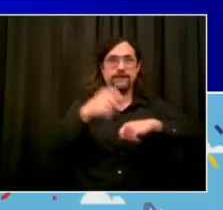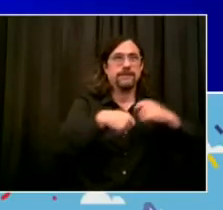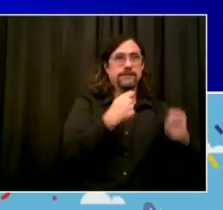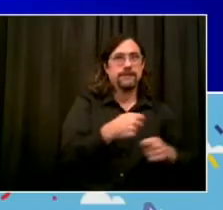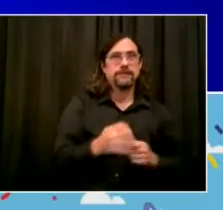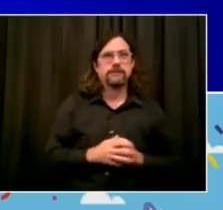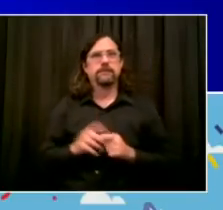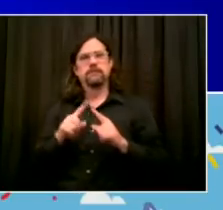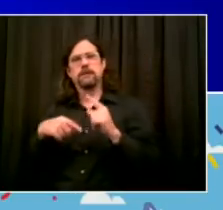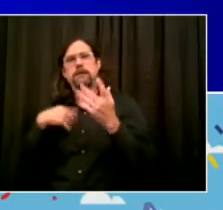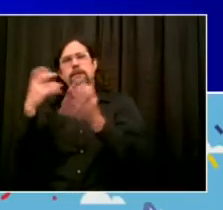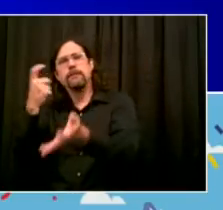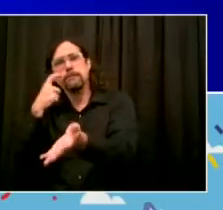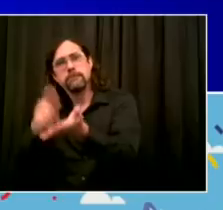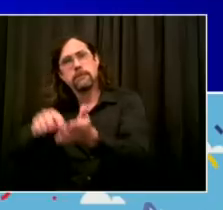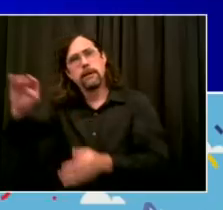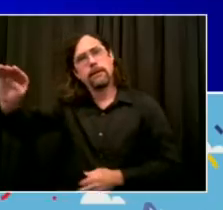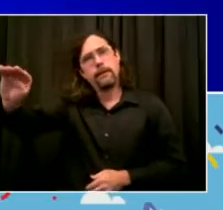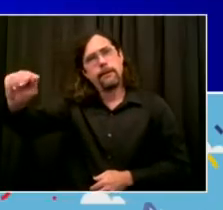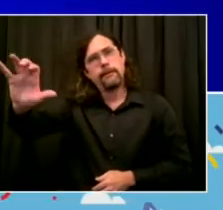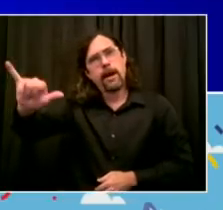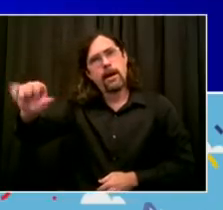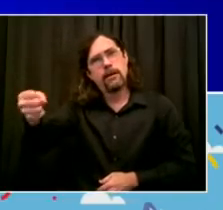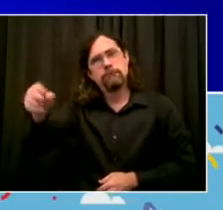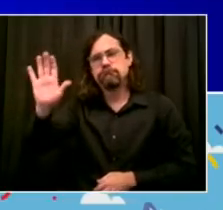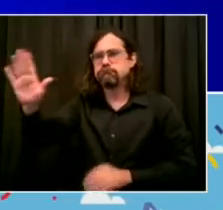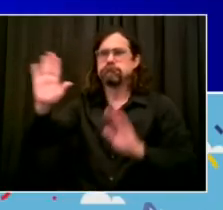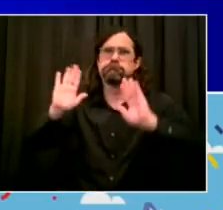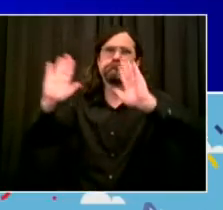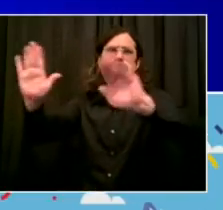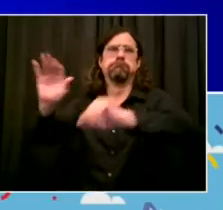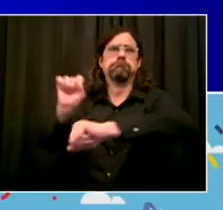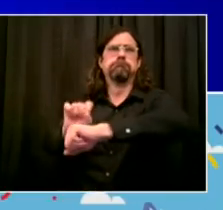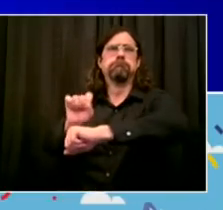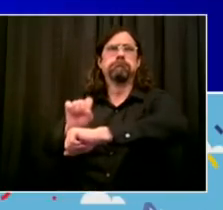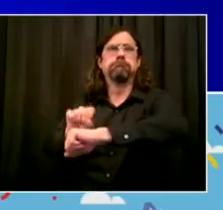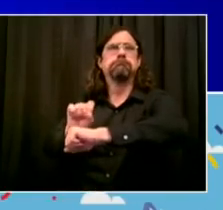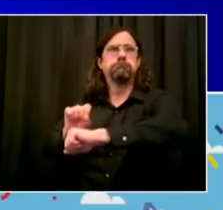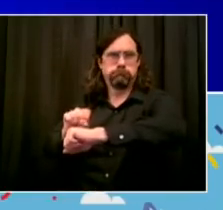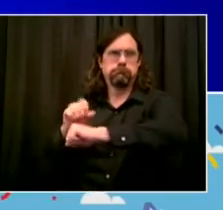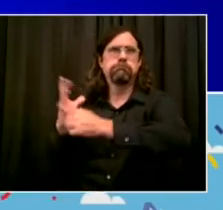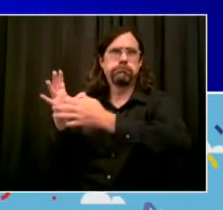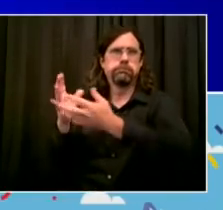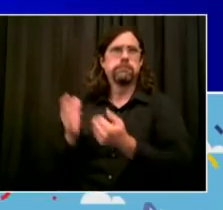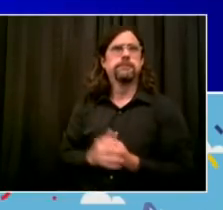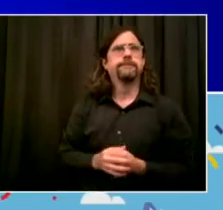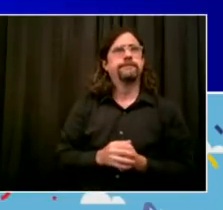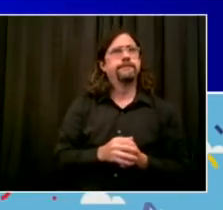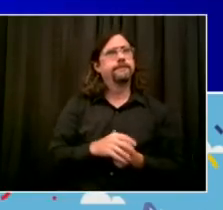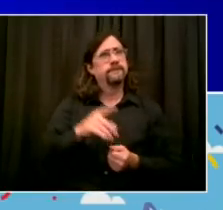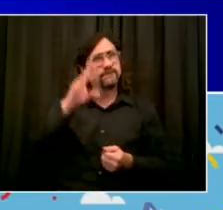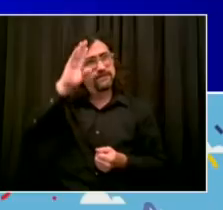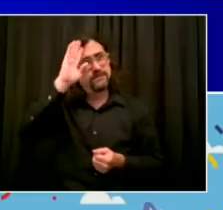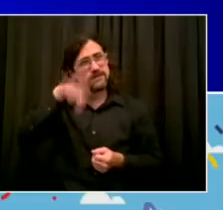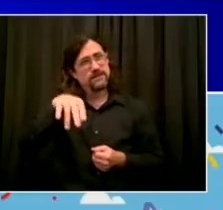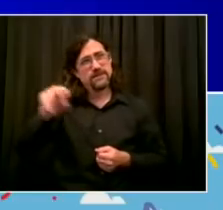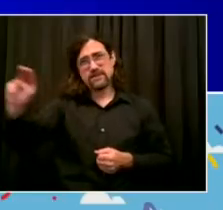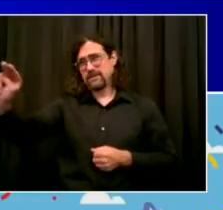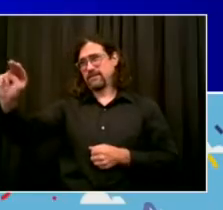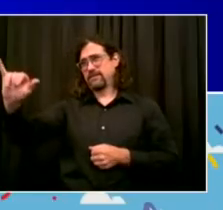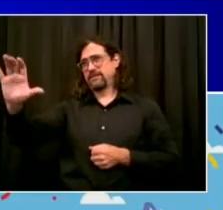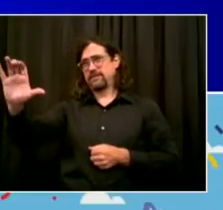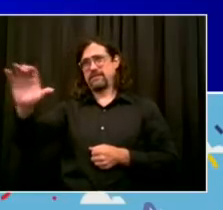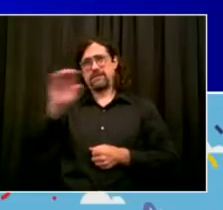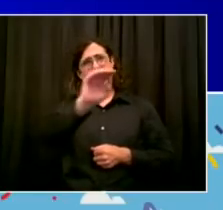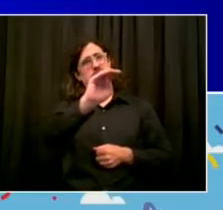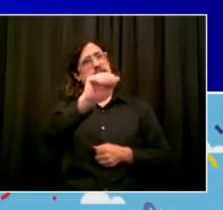City, the city of New York, and Macy's have a long tradition of working together. And in this case, it's really important to keep these traditions